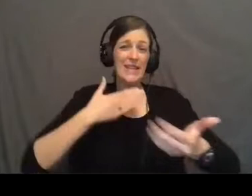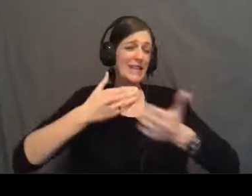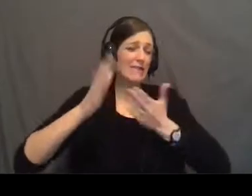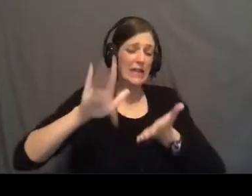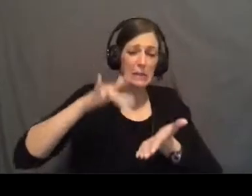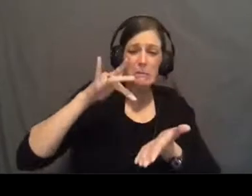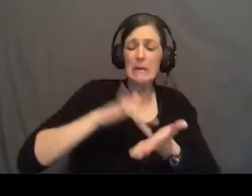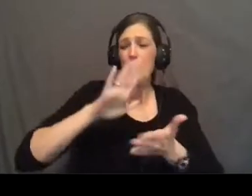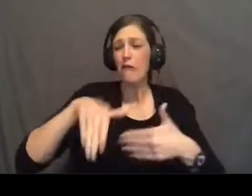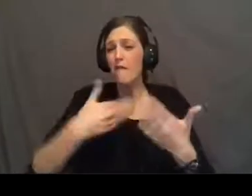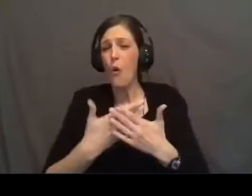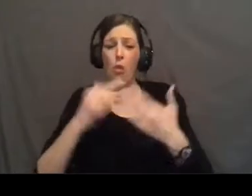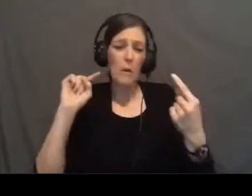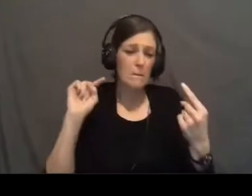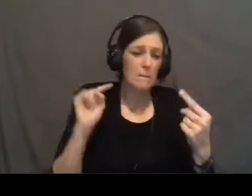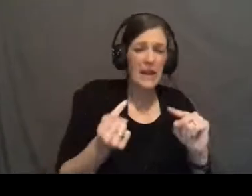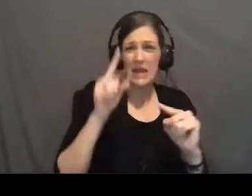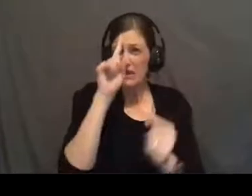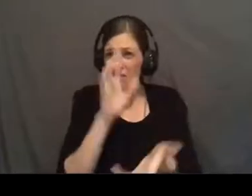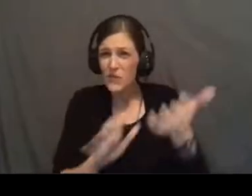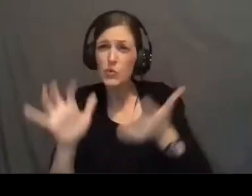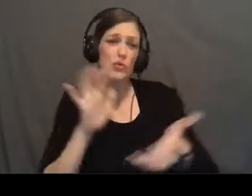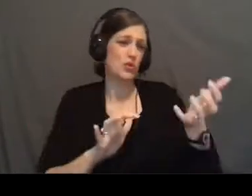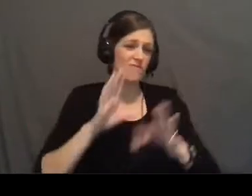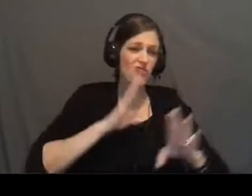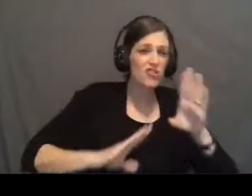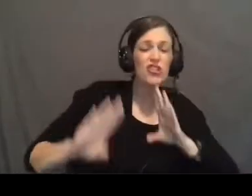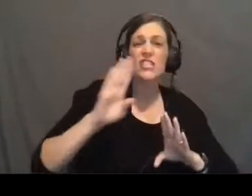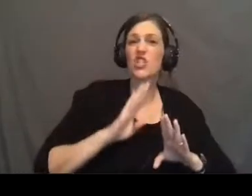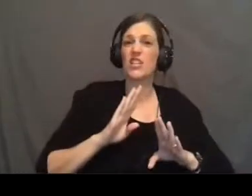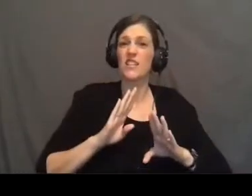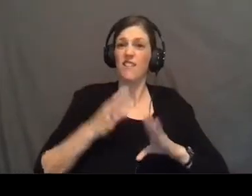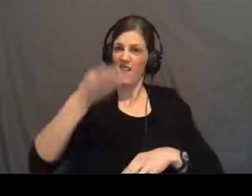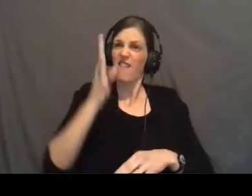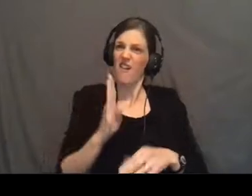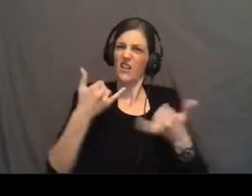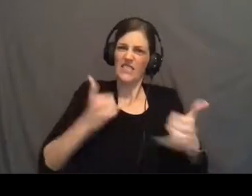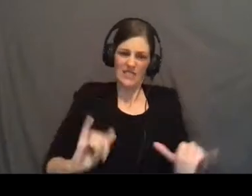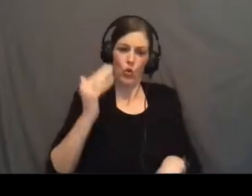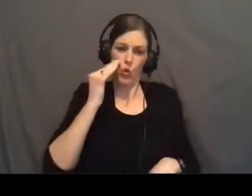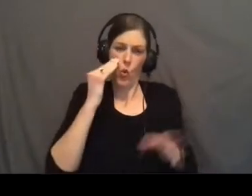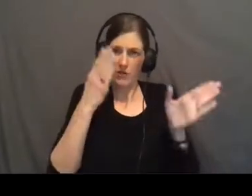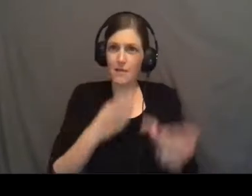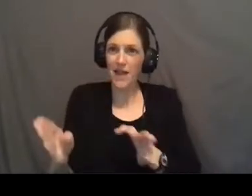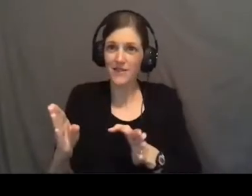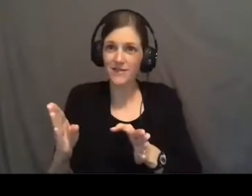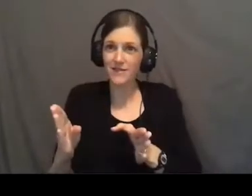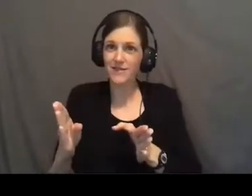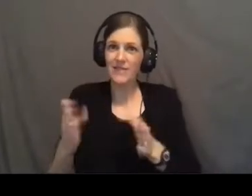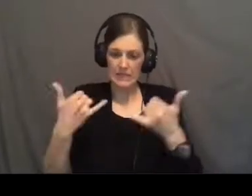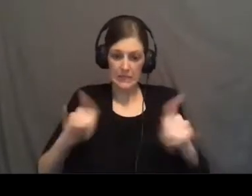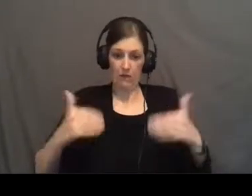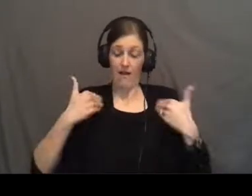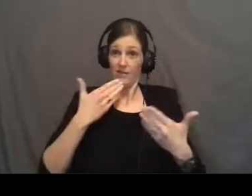midst of all of the pain and all of the confusion and all of the frustration, that he still knows the plans. He still has